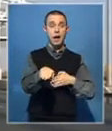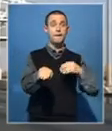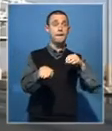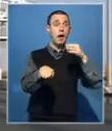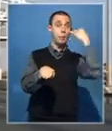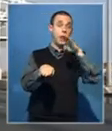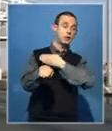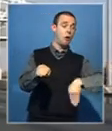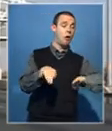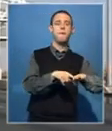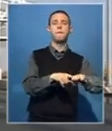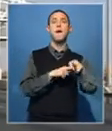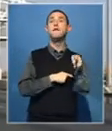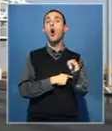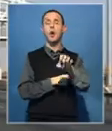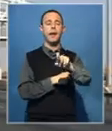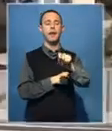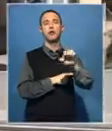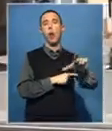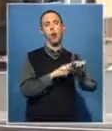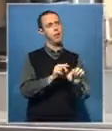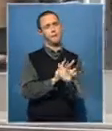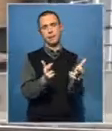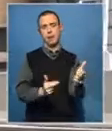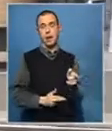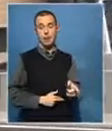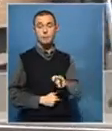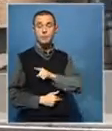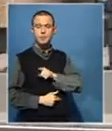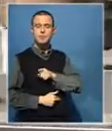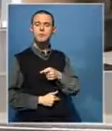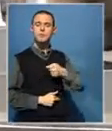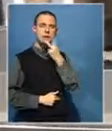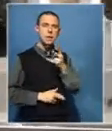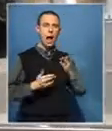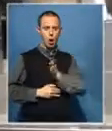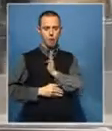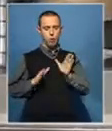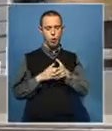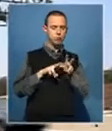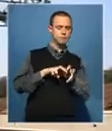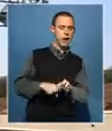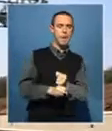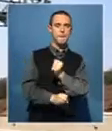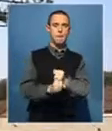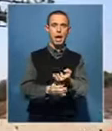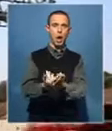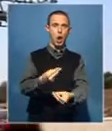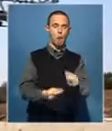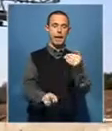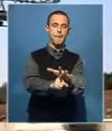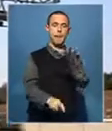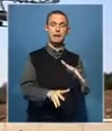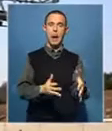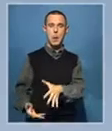It has also called on central and the transport department to respect the advisory panel assessing the impact of E-TOLs on motorists. The two